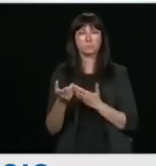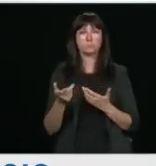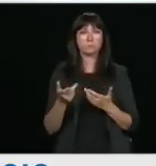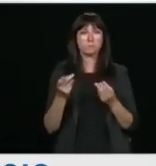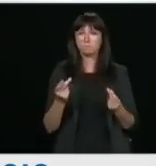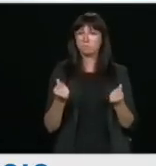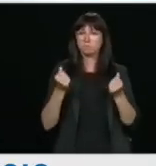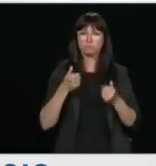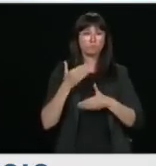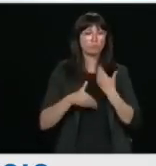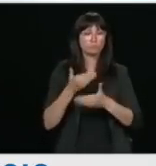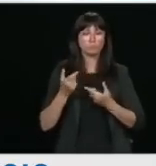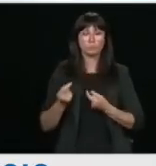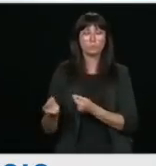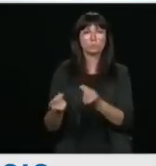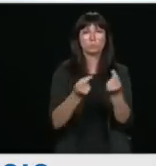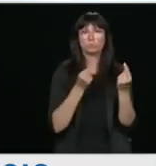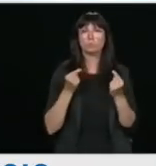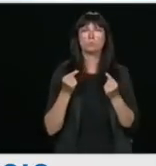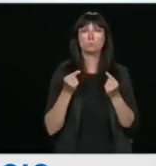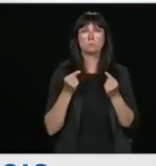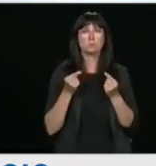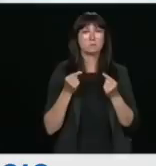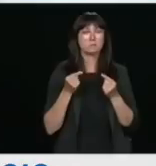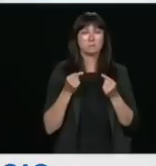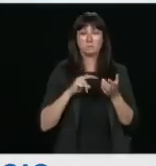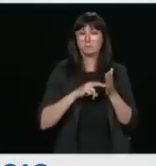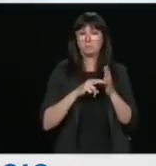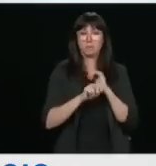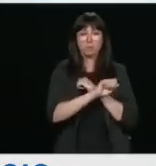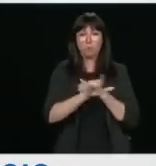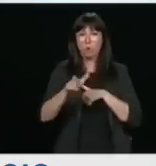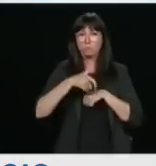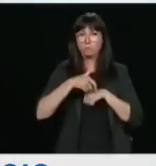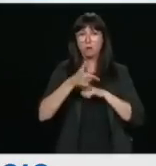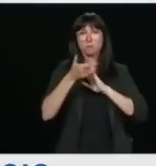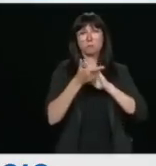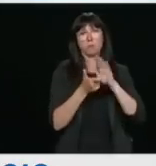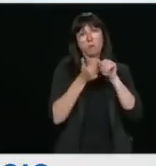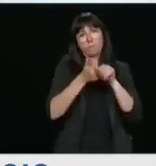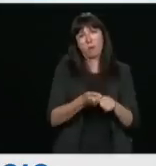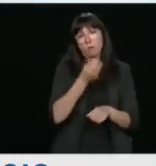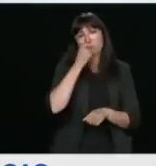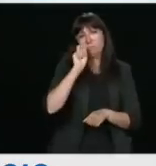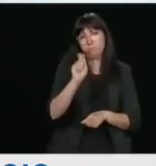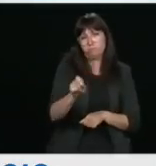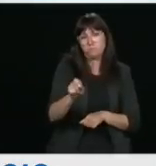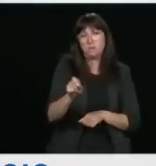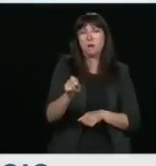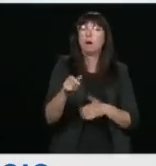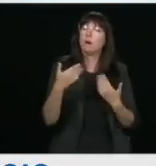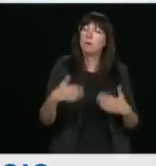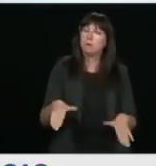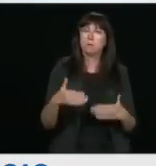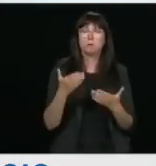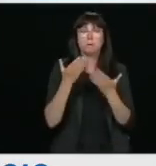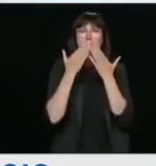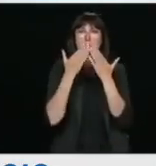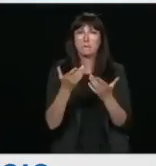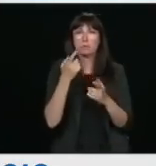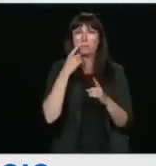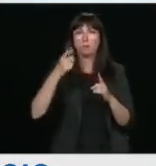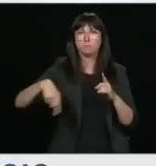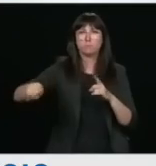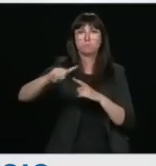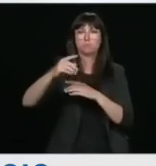ensure that we are at all times in compliance. And for that, we are grateful for the advice and the direction that we have received from the courts